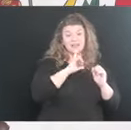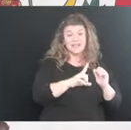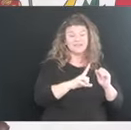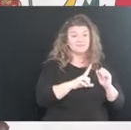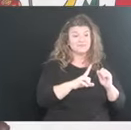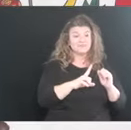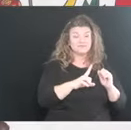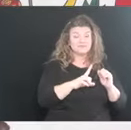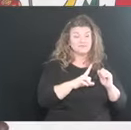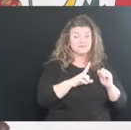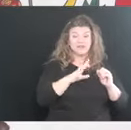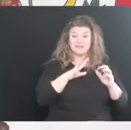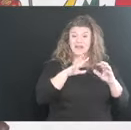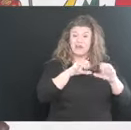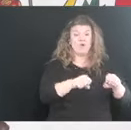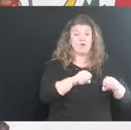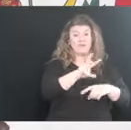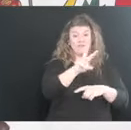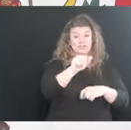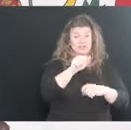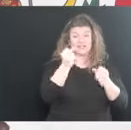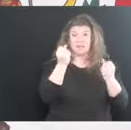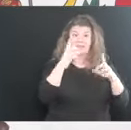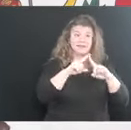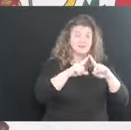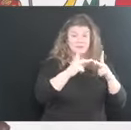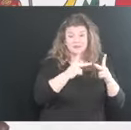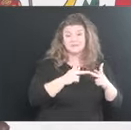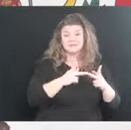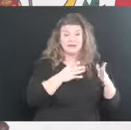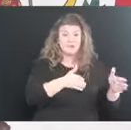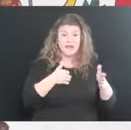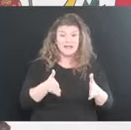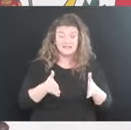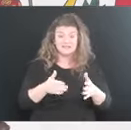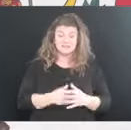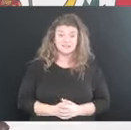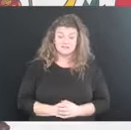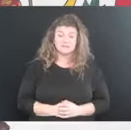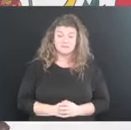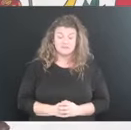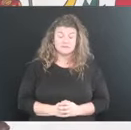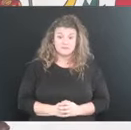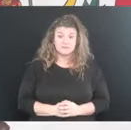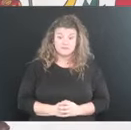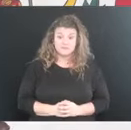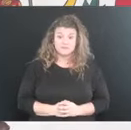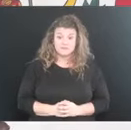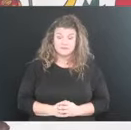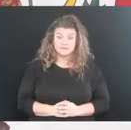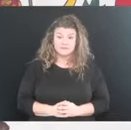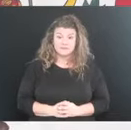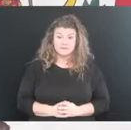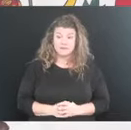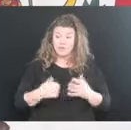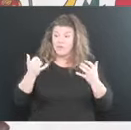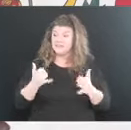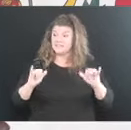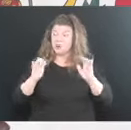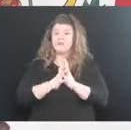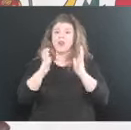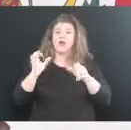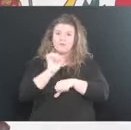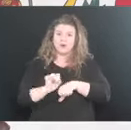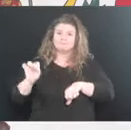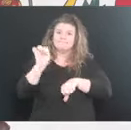has taken over in West Virginia in many ways. We have diminished, but we've not absolutely, we've surely, surely still got a lot of work